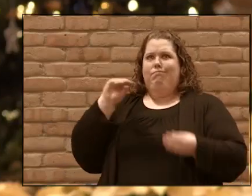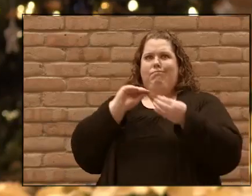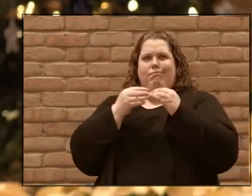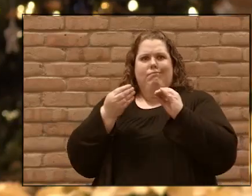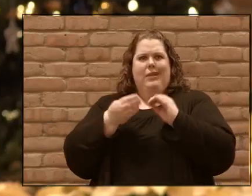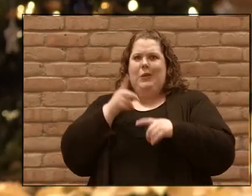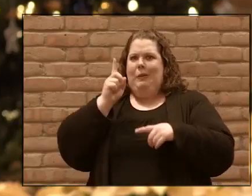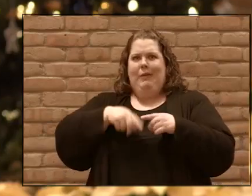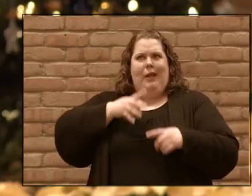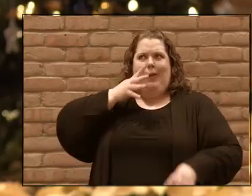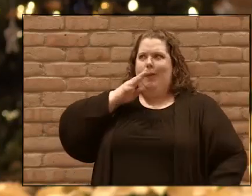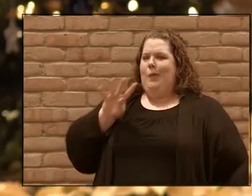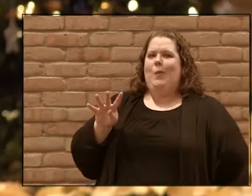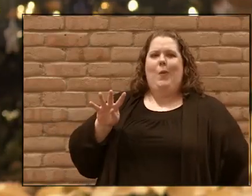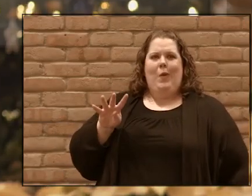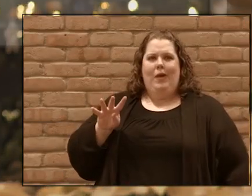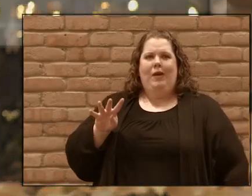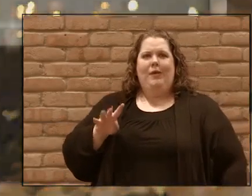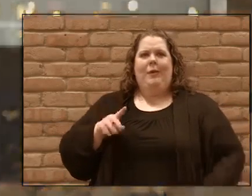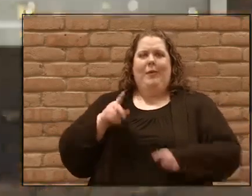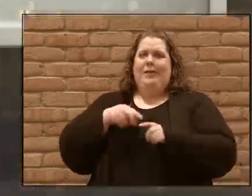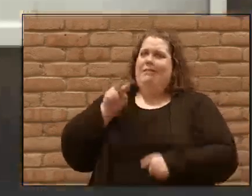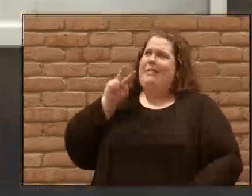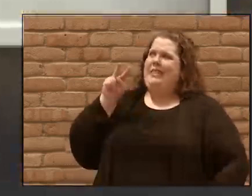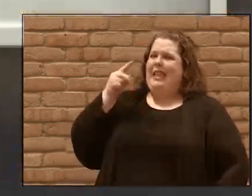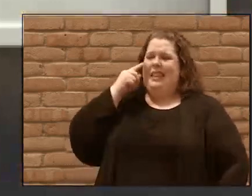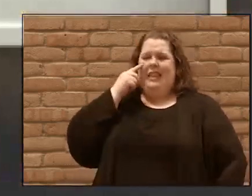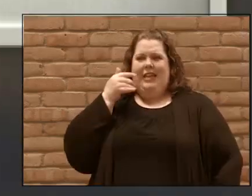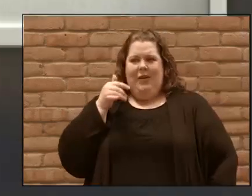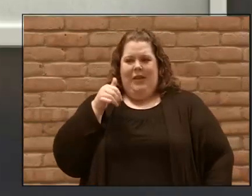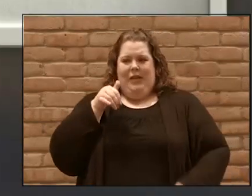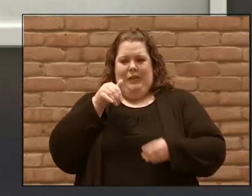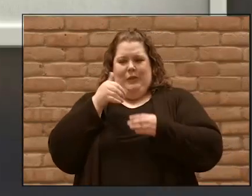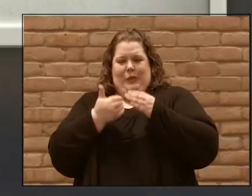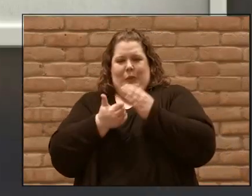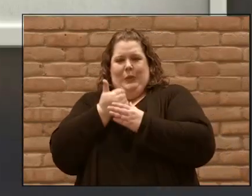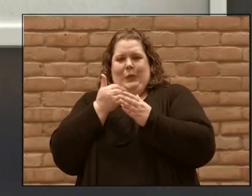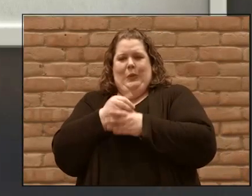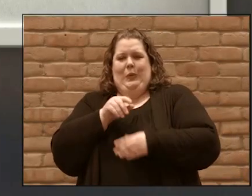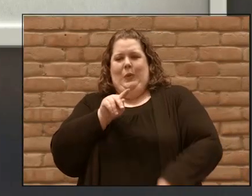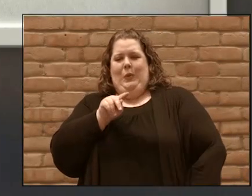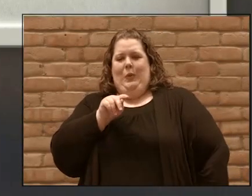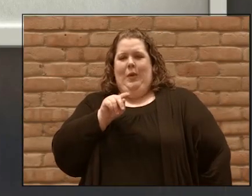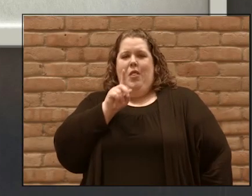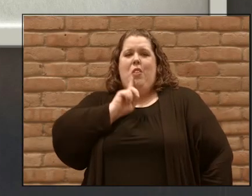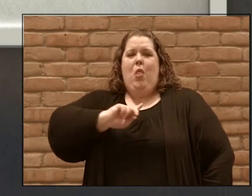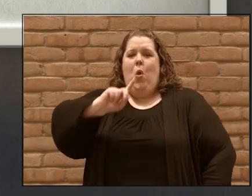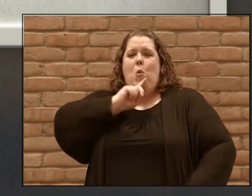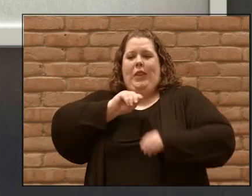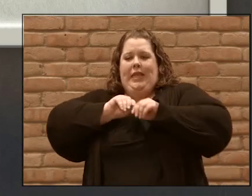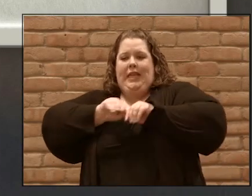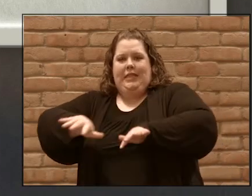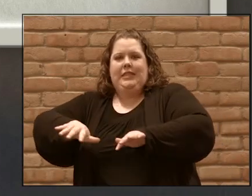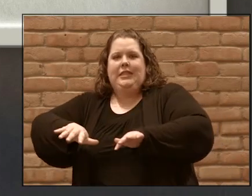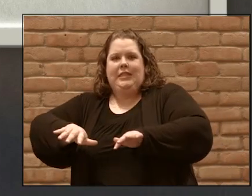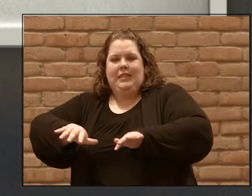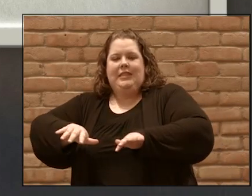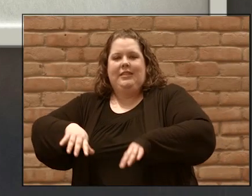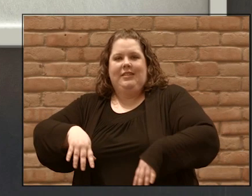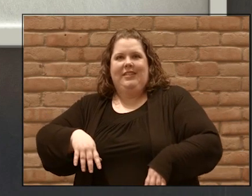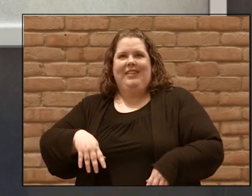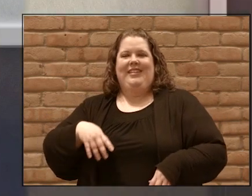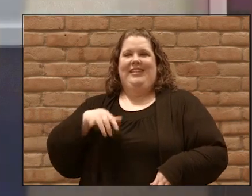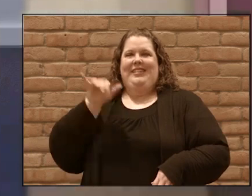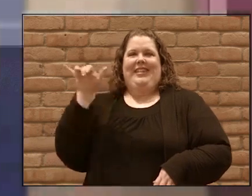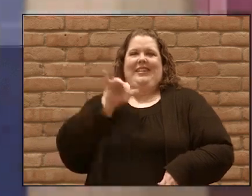and not think that they have something to do with this new pandemic of loneliness in our culture. It's almost like we traded